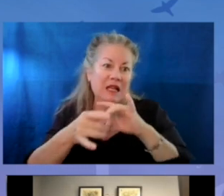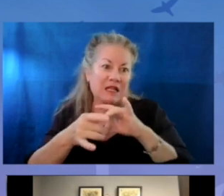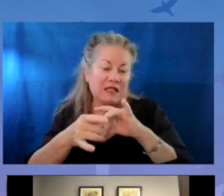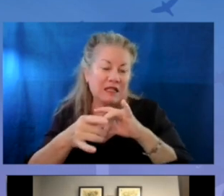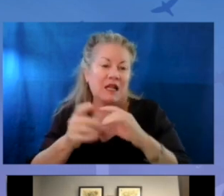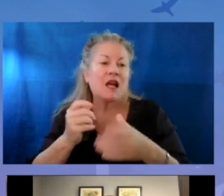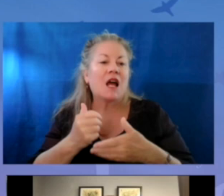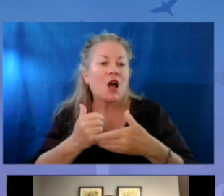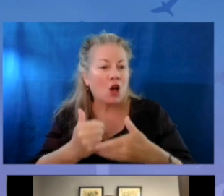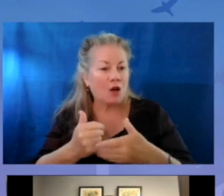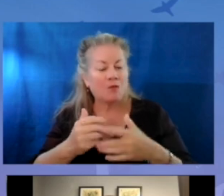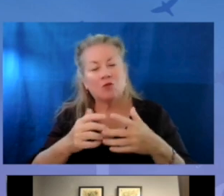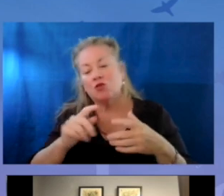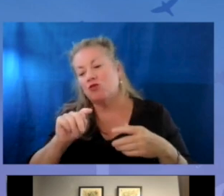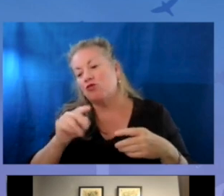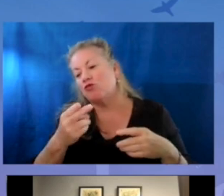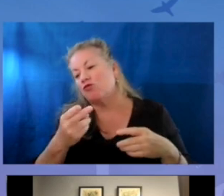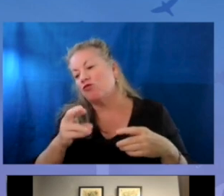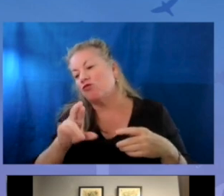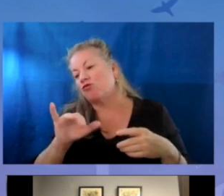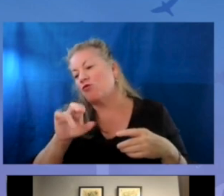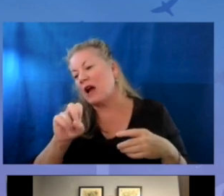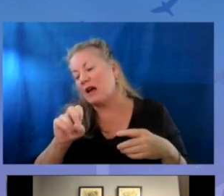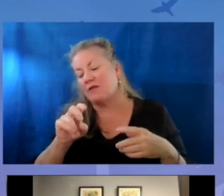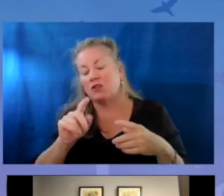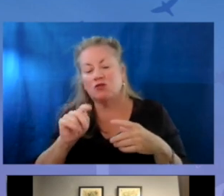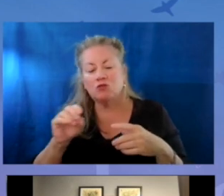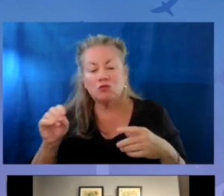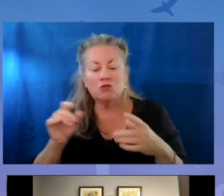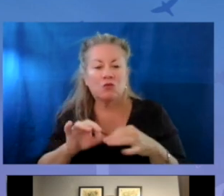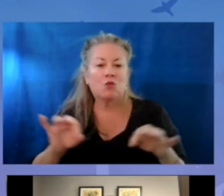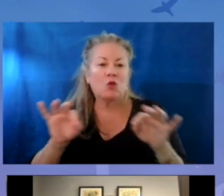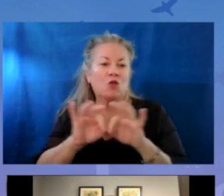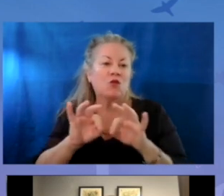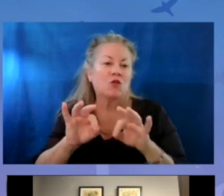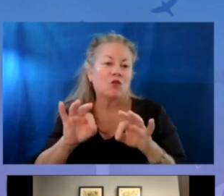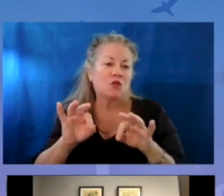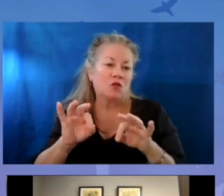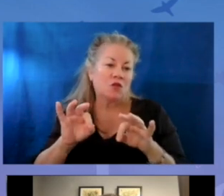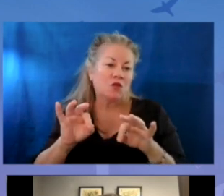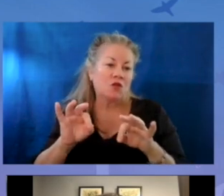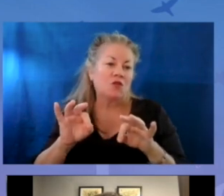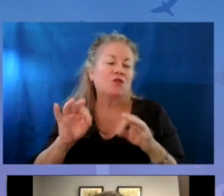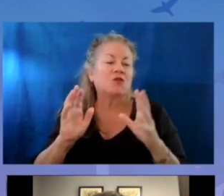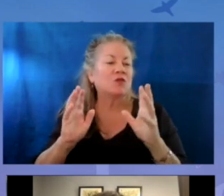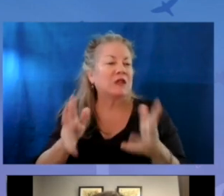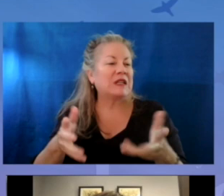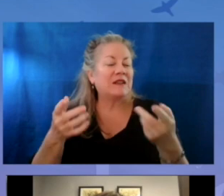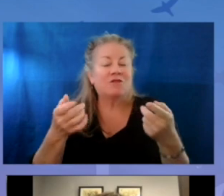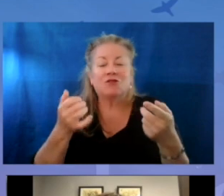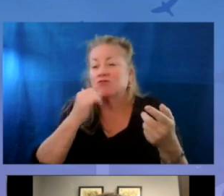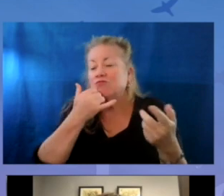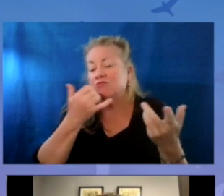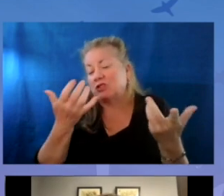connected. Helps them to thrive. It's too important to leave to chance.